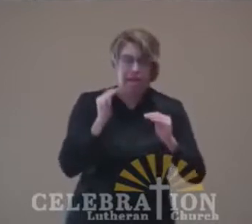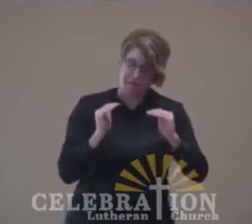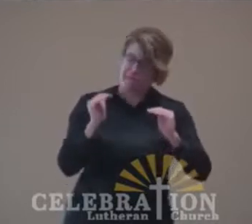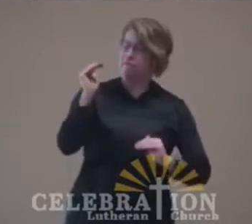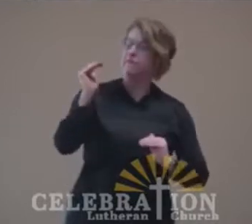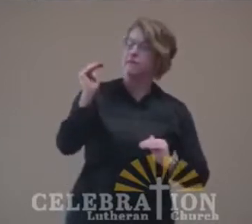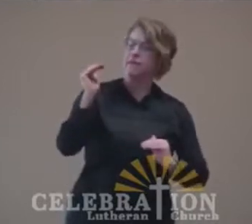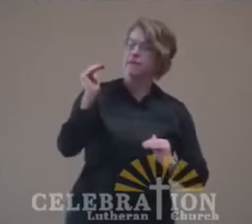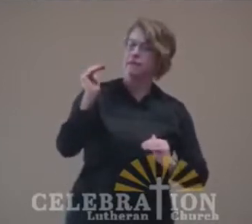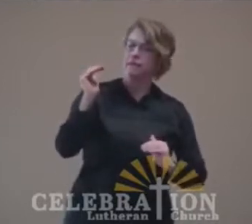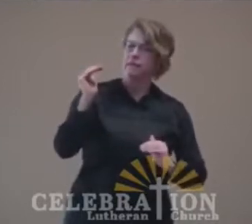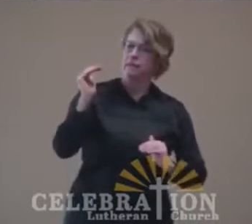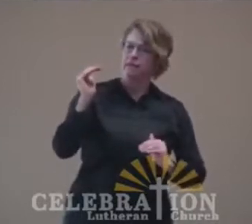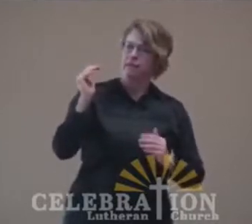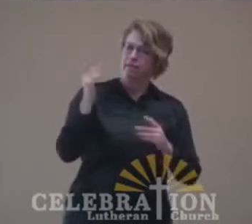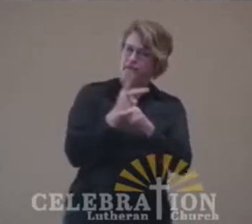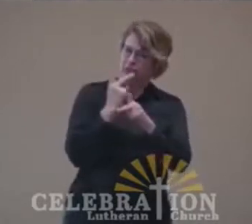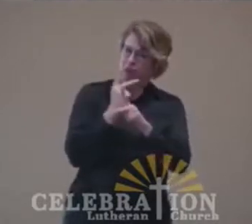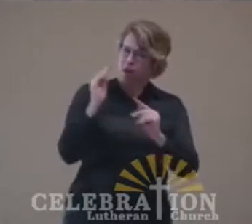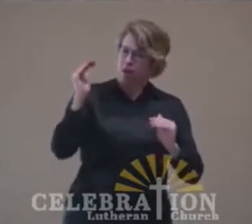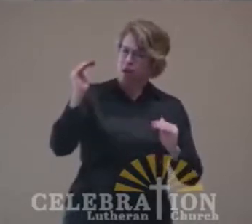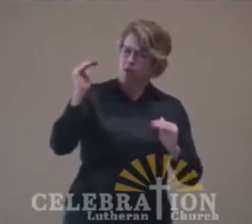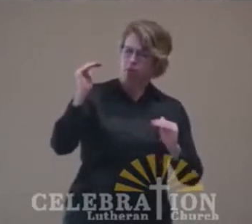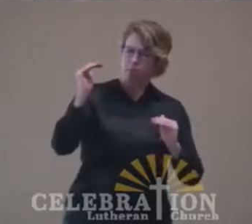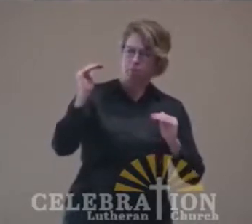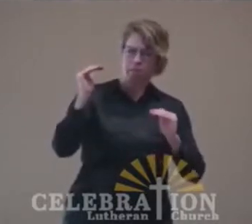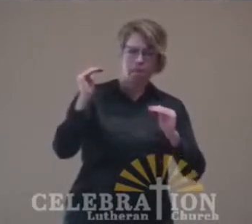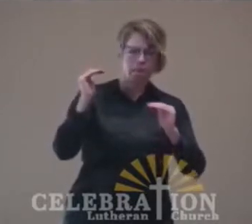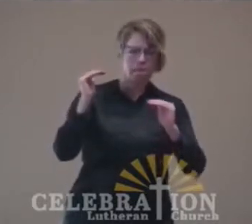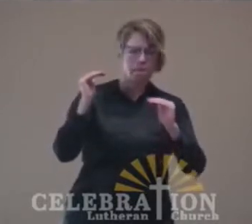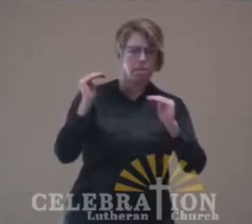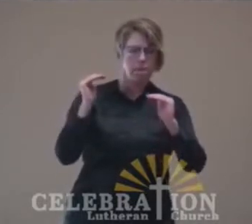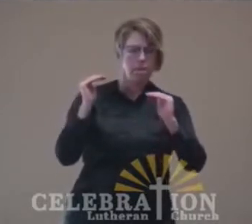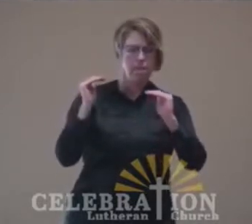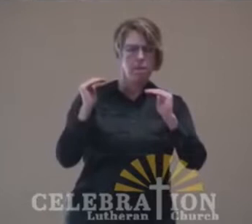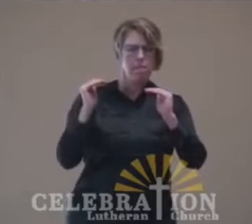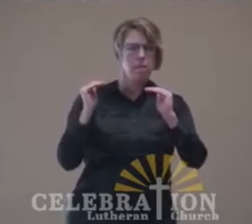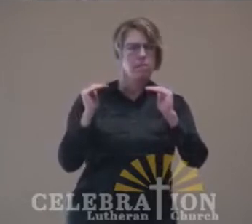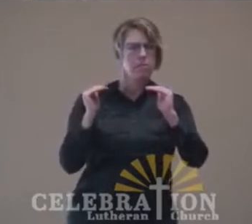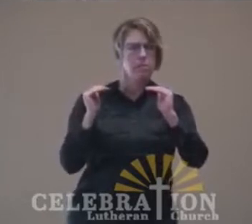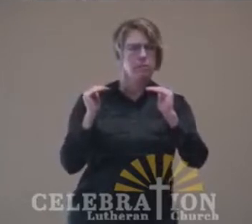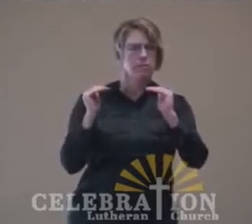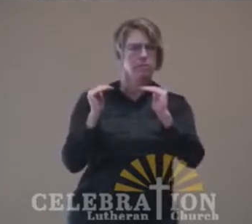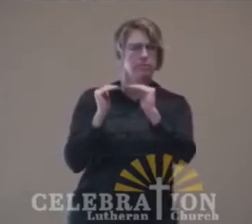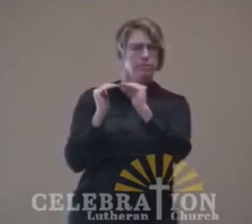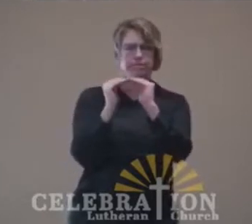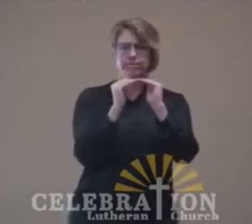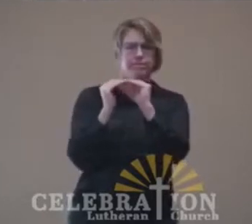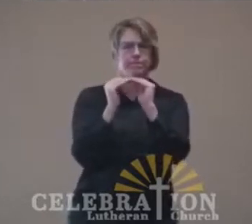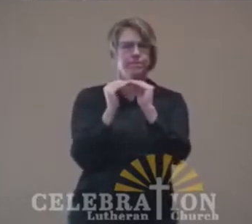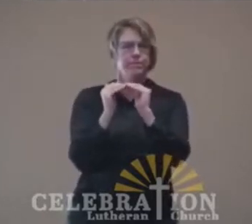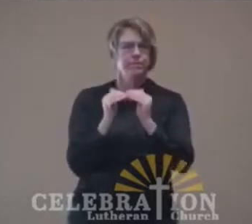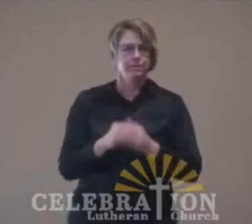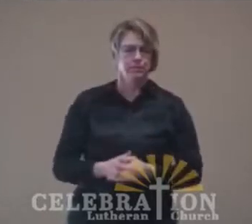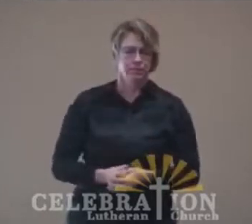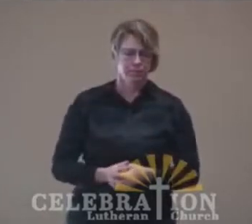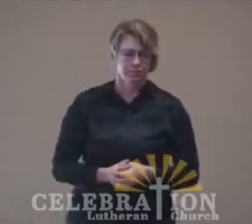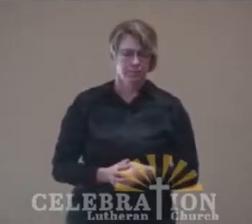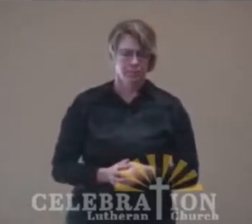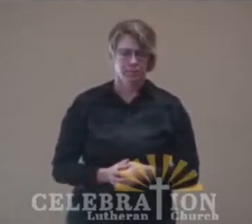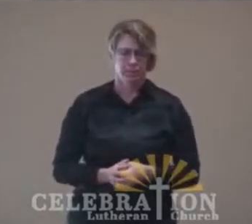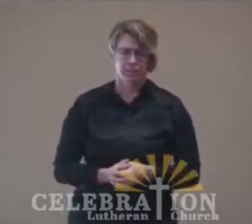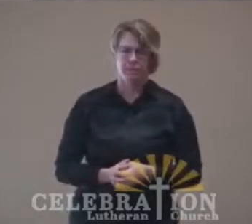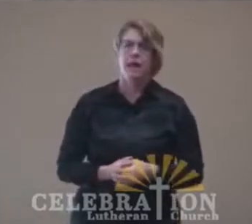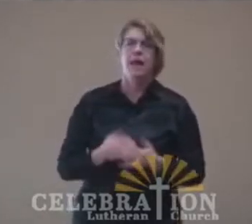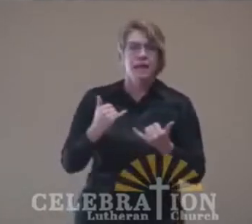practices of exploitation that the economy of the empire does so much. Your